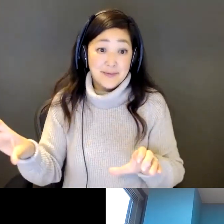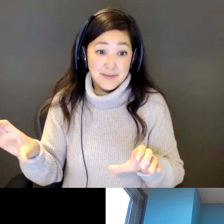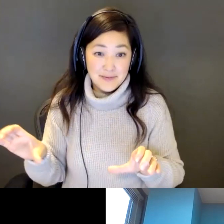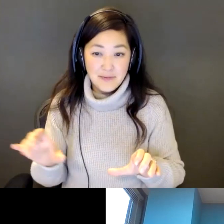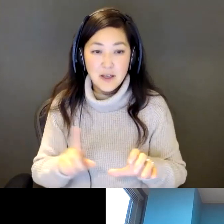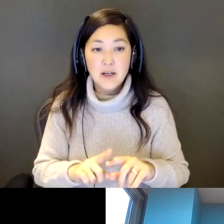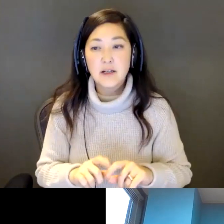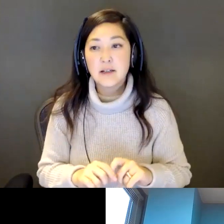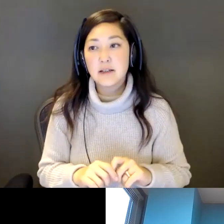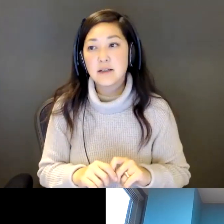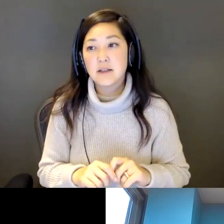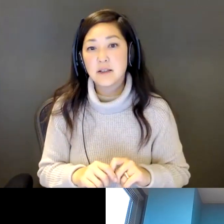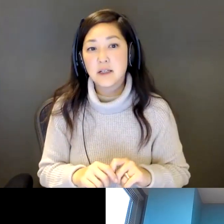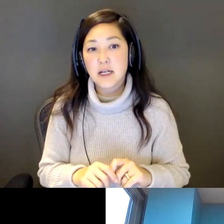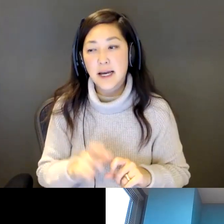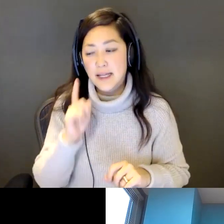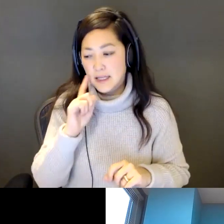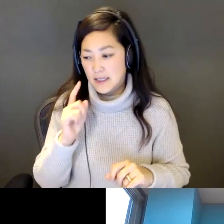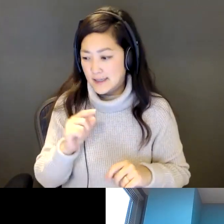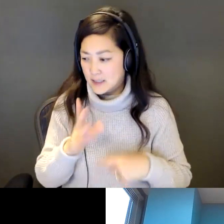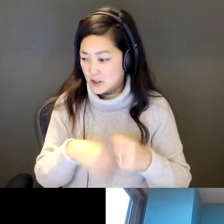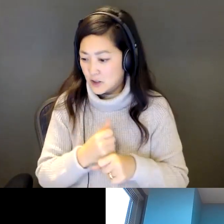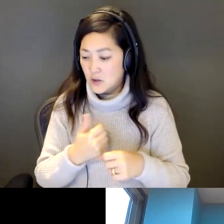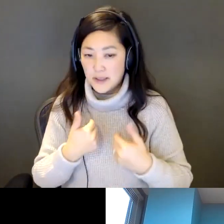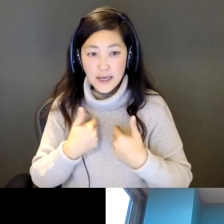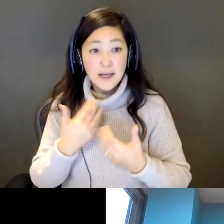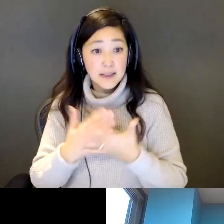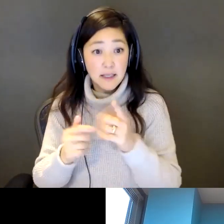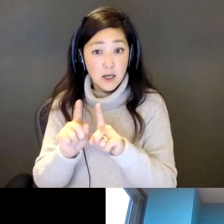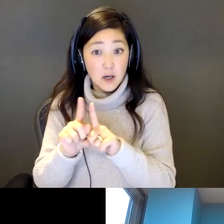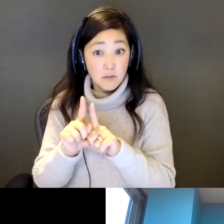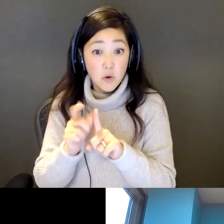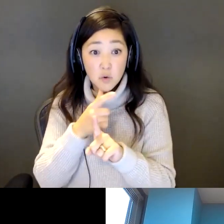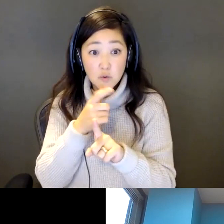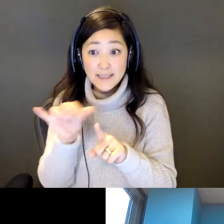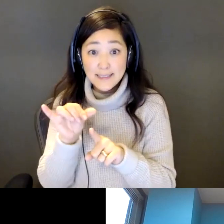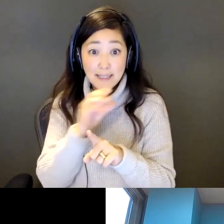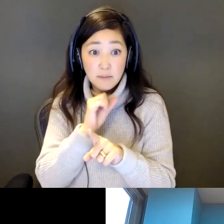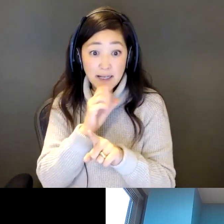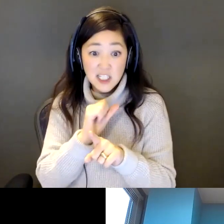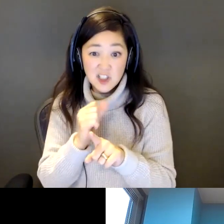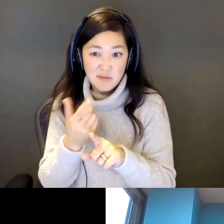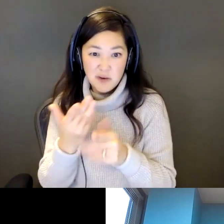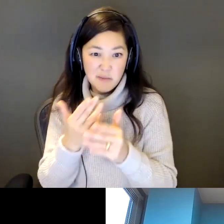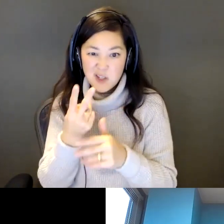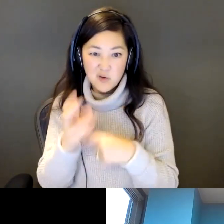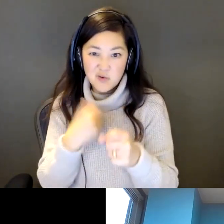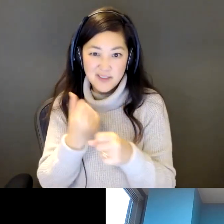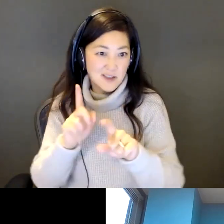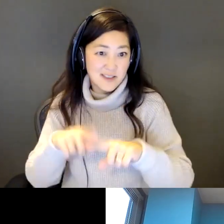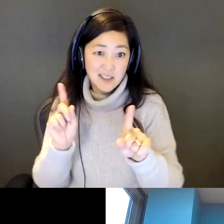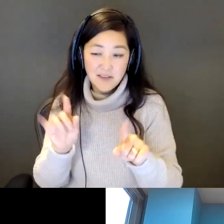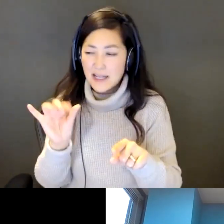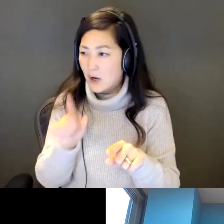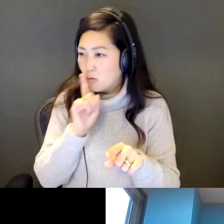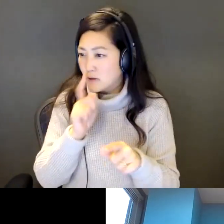This year, I think we had some that were mentor mentees were both around the same age, like within two couple years of each other, and that was a